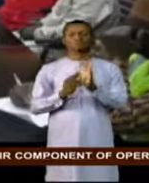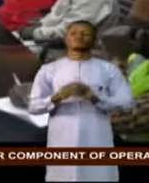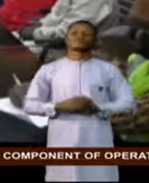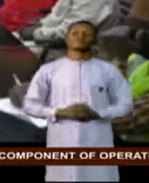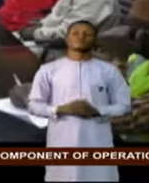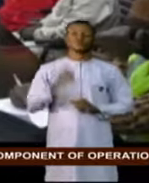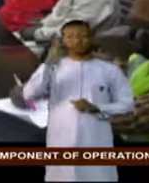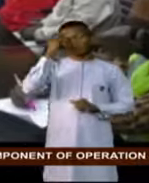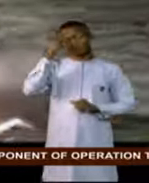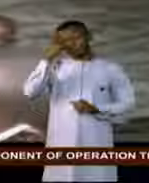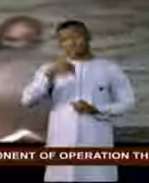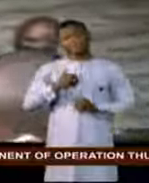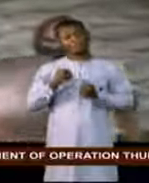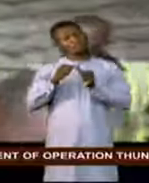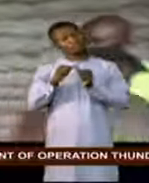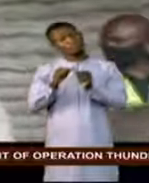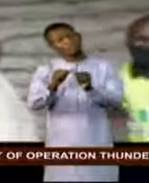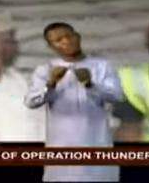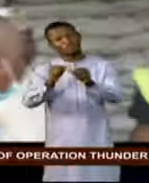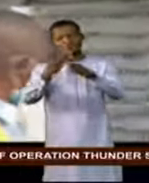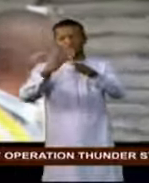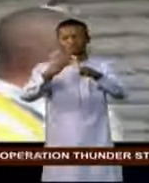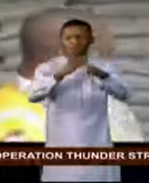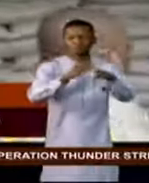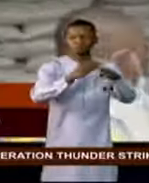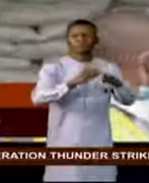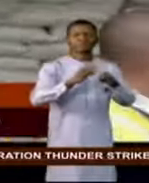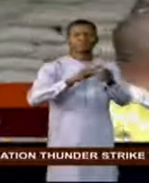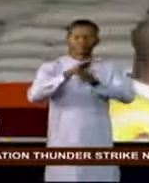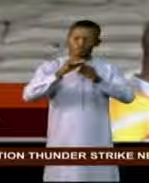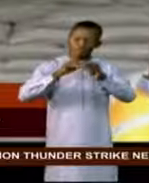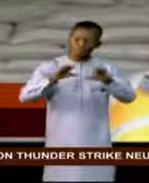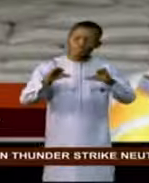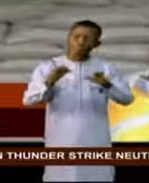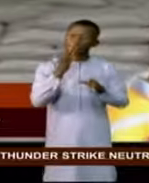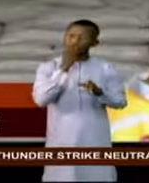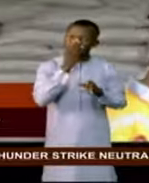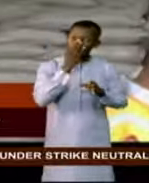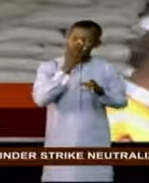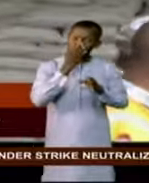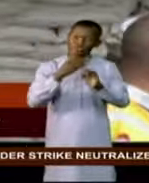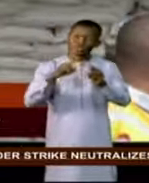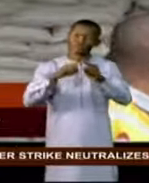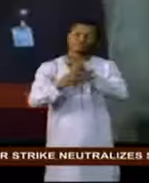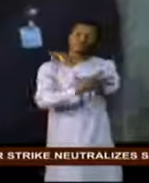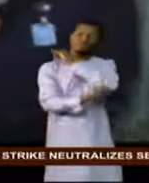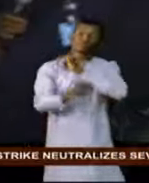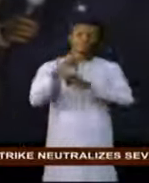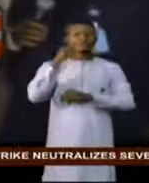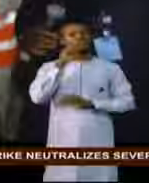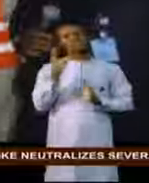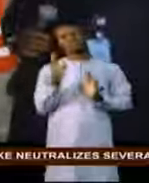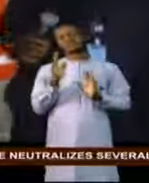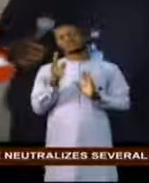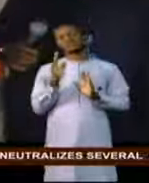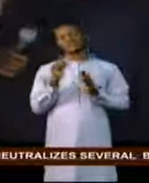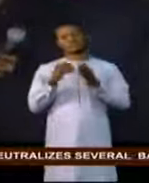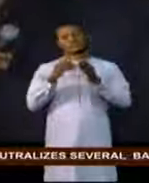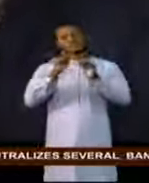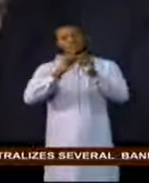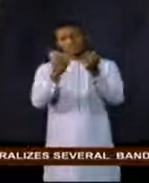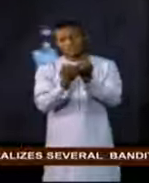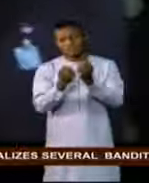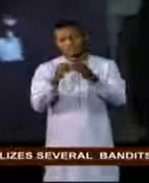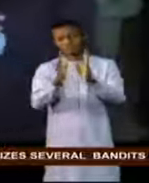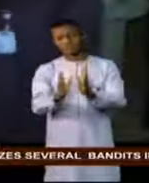The government has continued the distribution of COVID-19 palliatives to vulnerable Nigerians. A team headed by